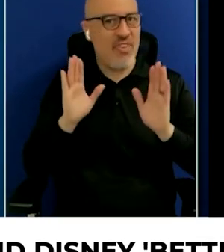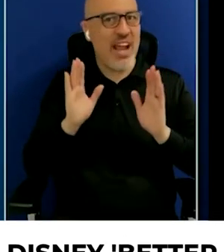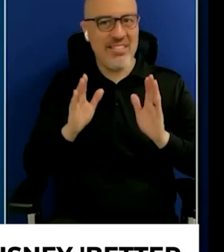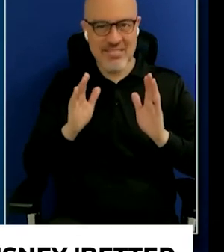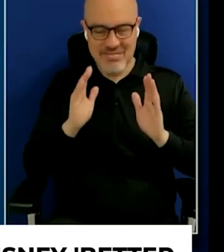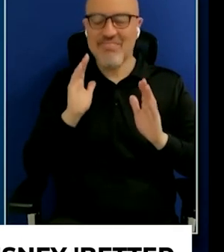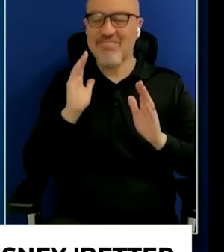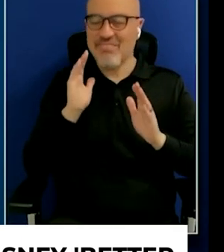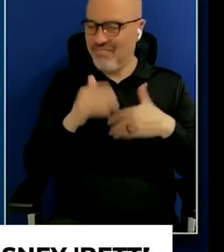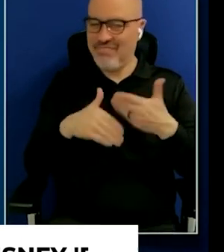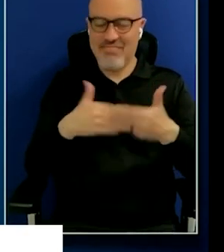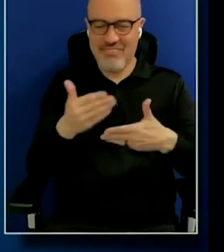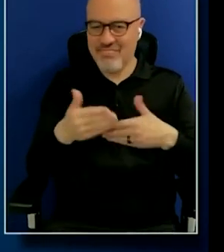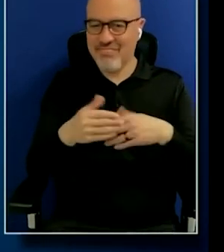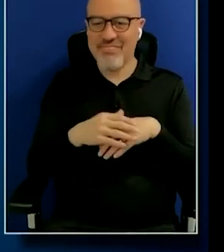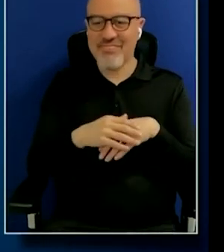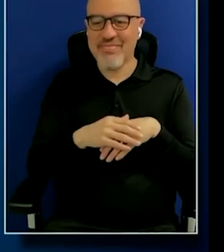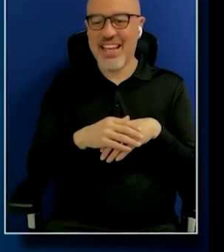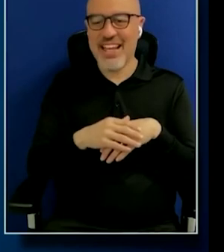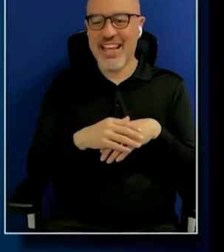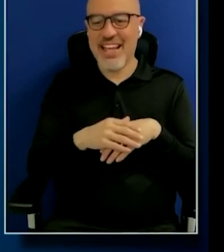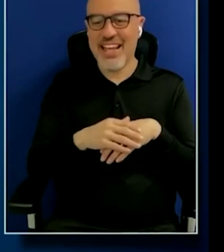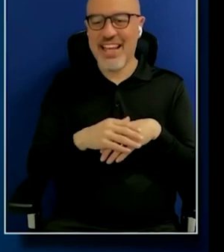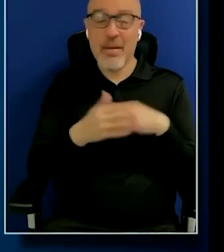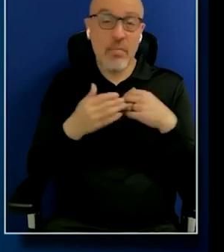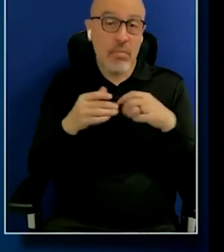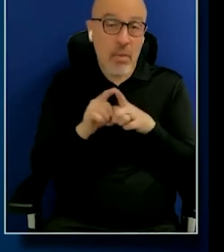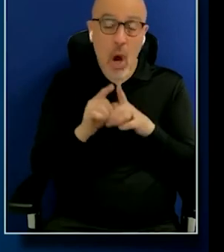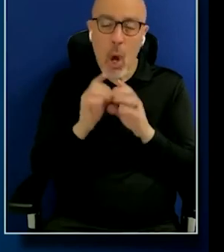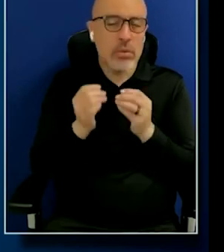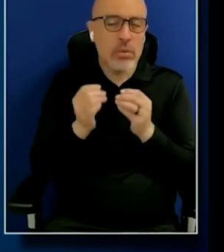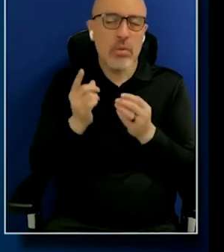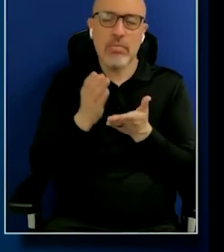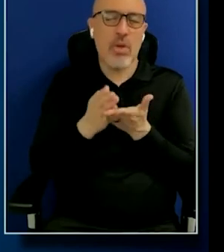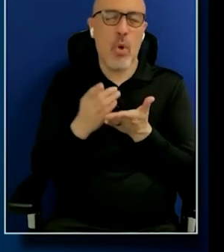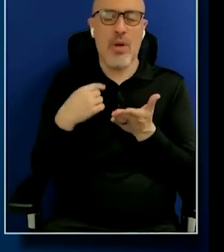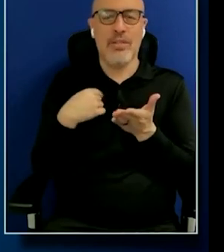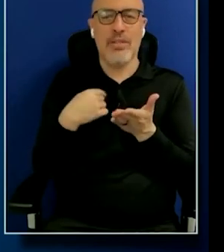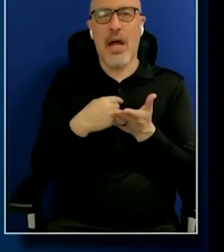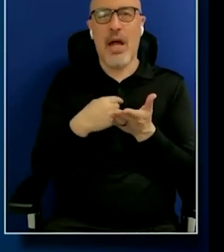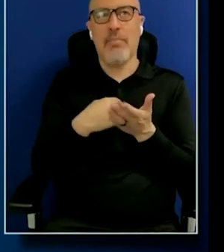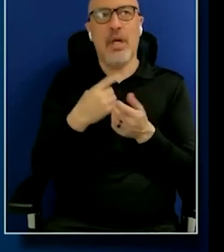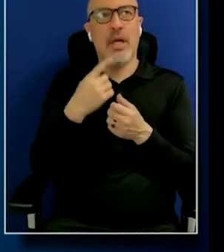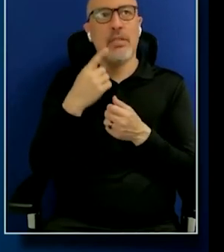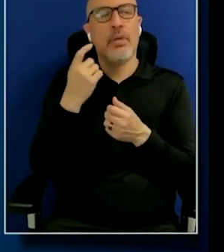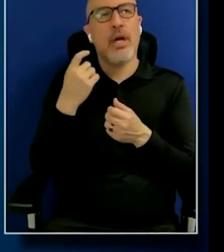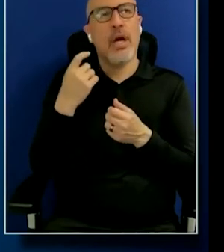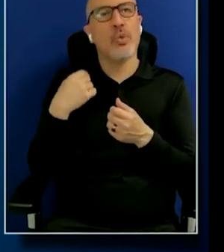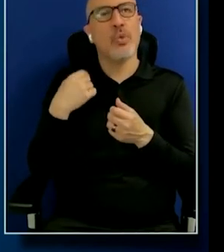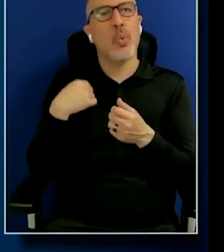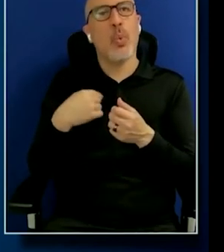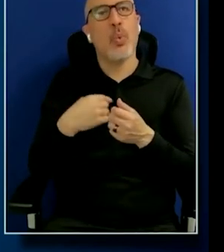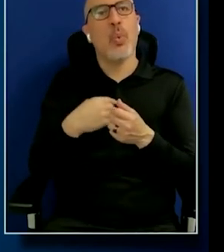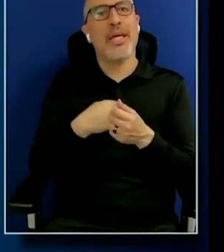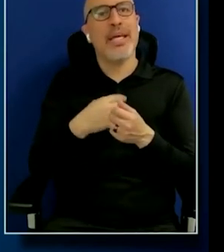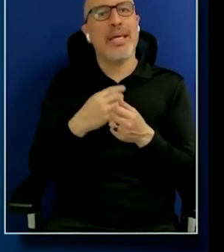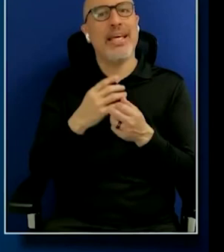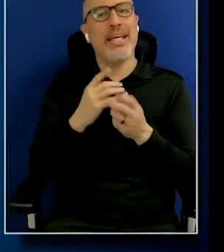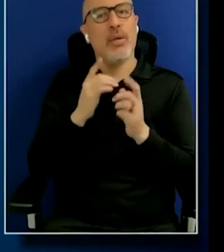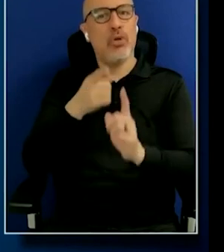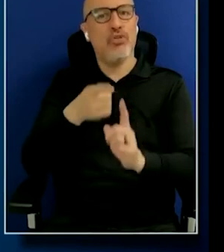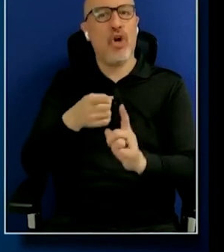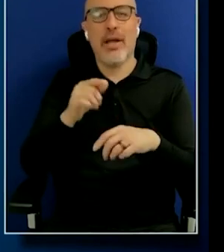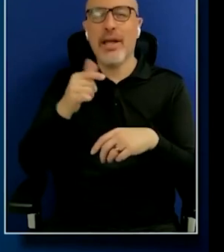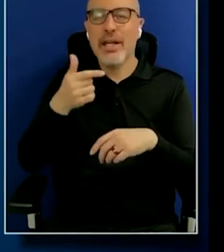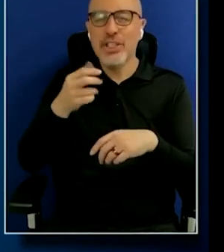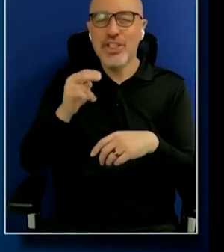in part, I think nobody stopped us because we were, you know, we were targeting Gen Z and